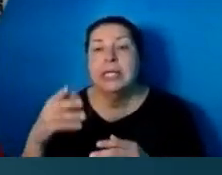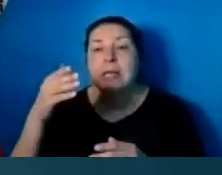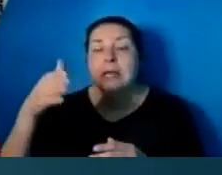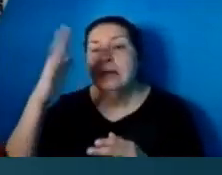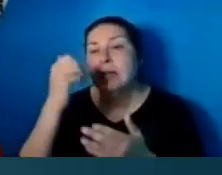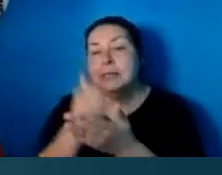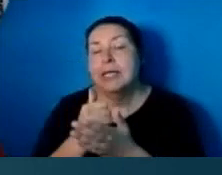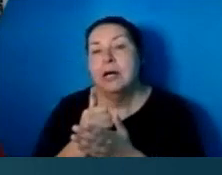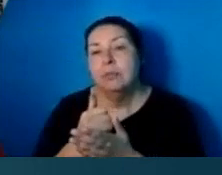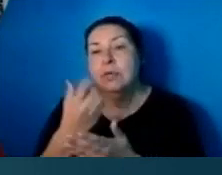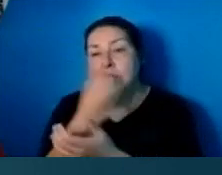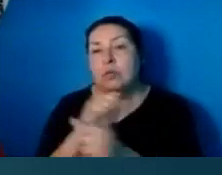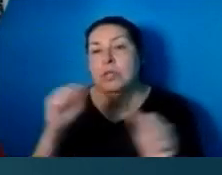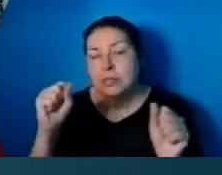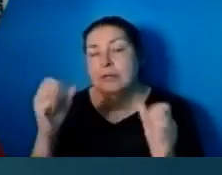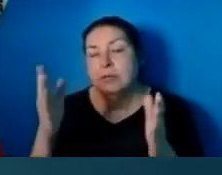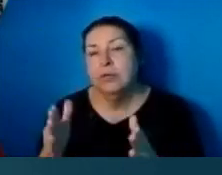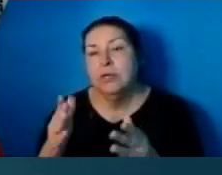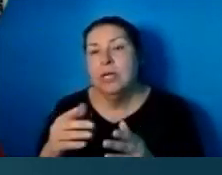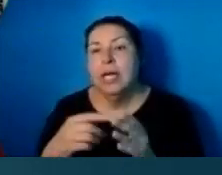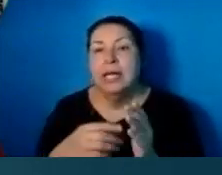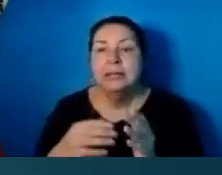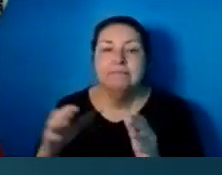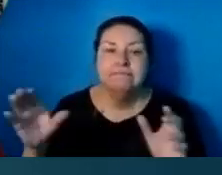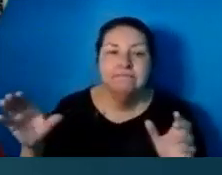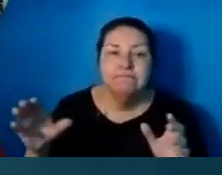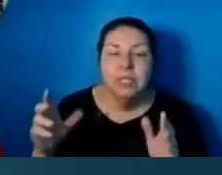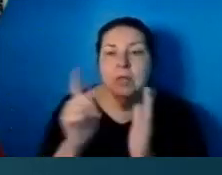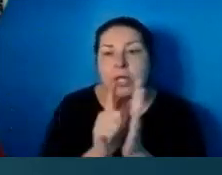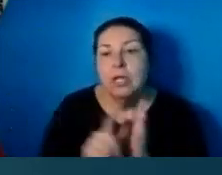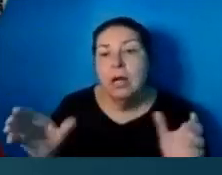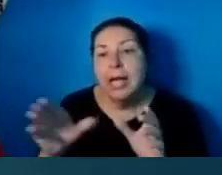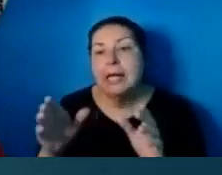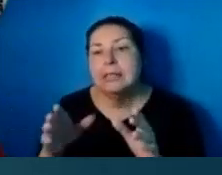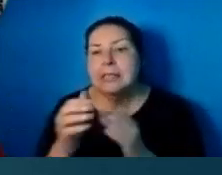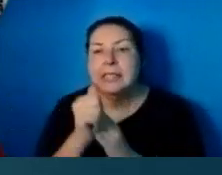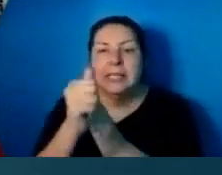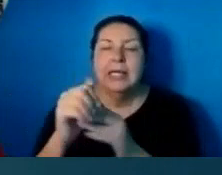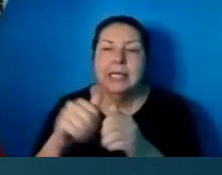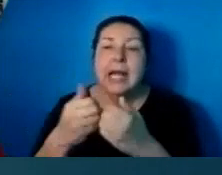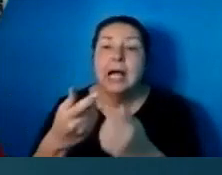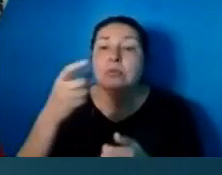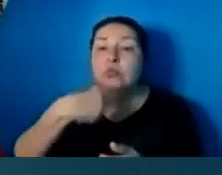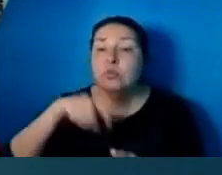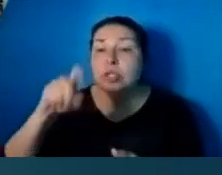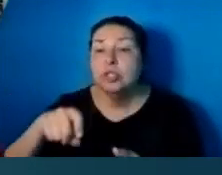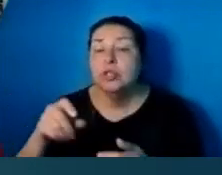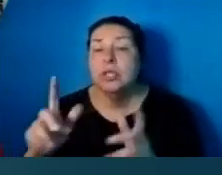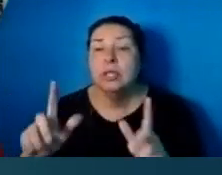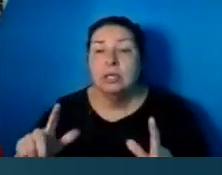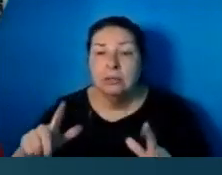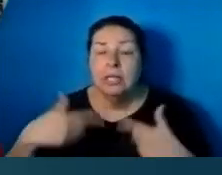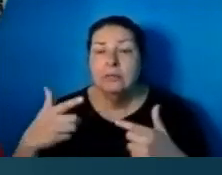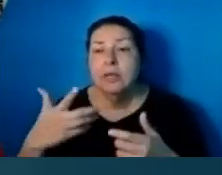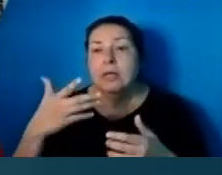us how we should live. The gospel is God's plan of